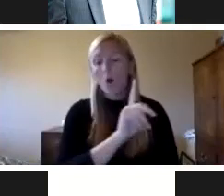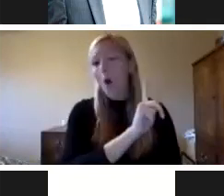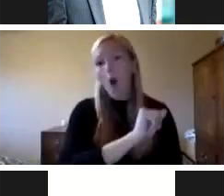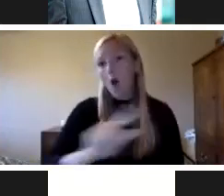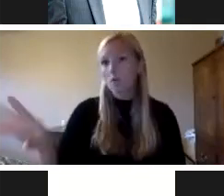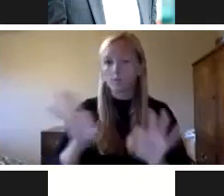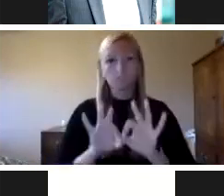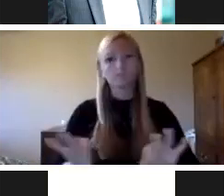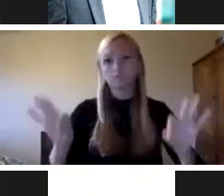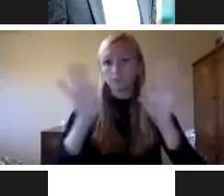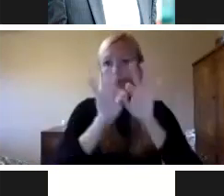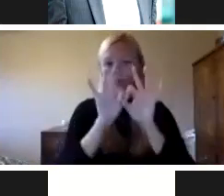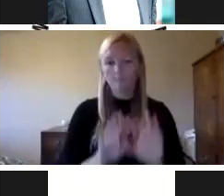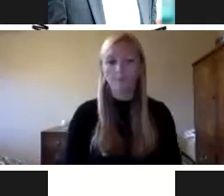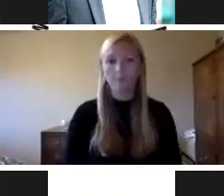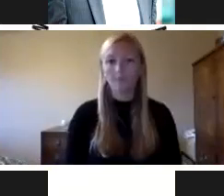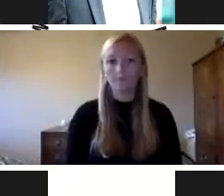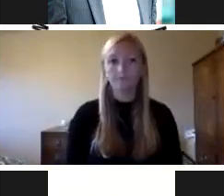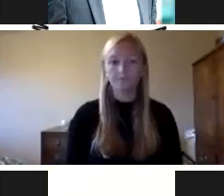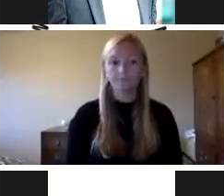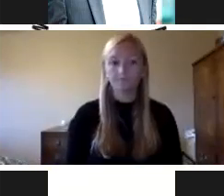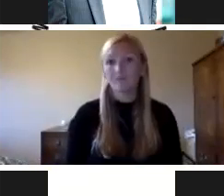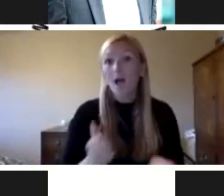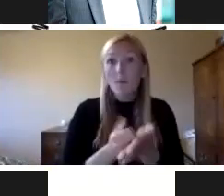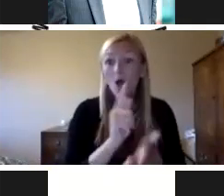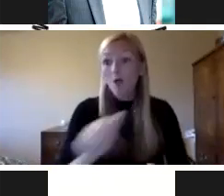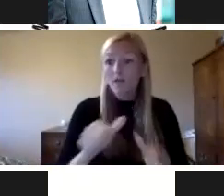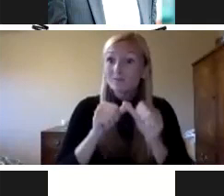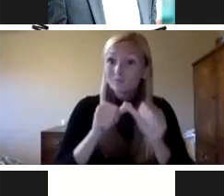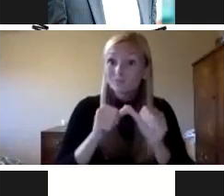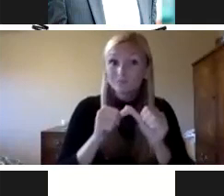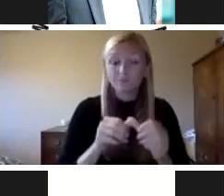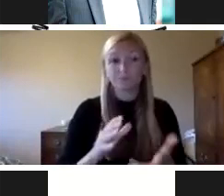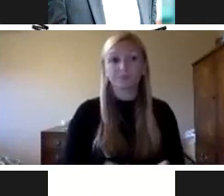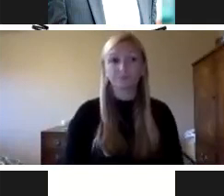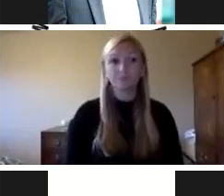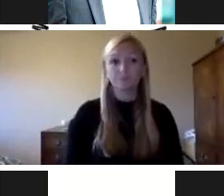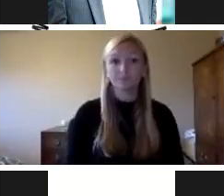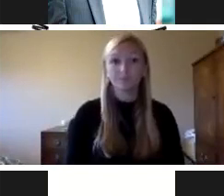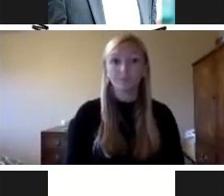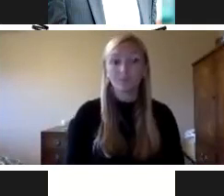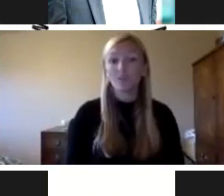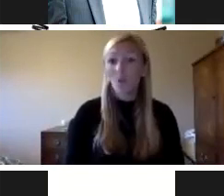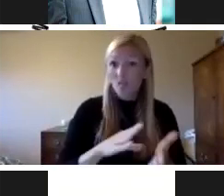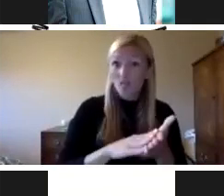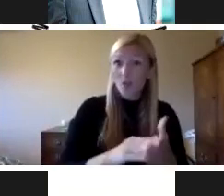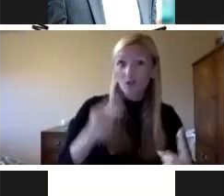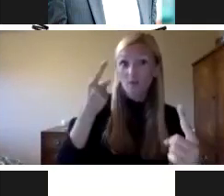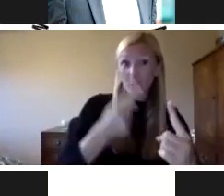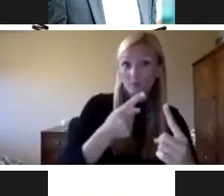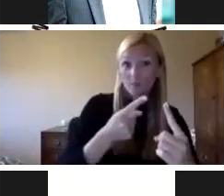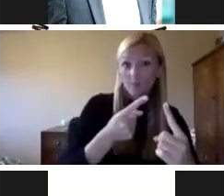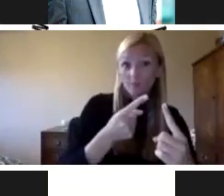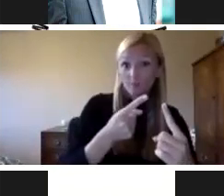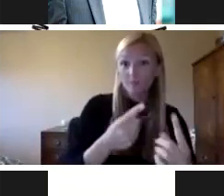in um in playing a role in helping all of us become resilient the learning organization or learning objectives pardon me that we had put